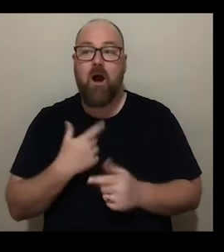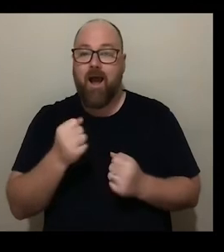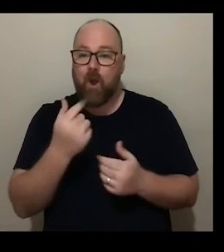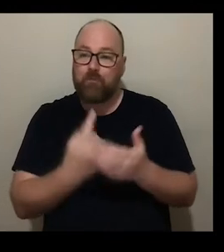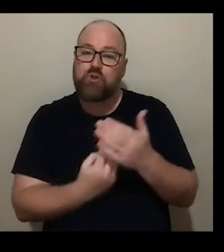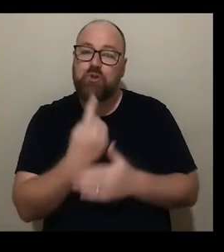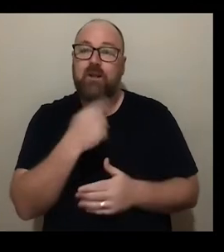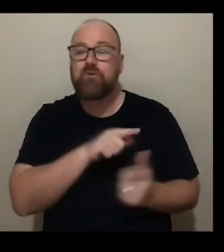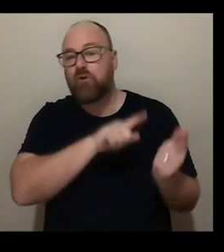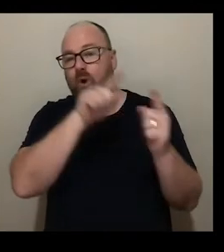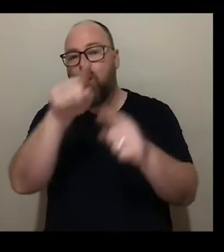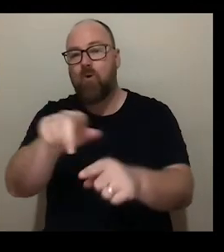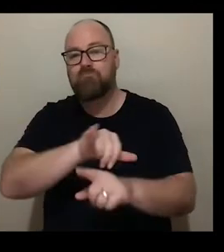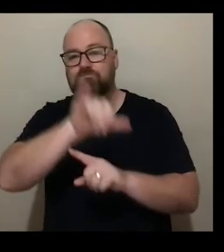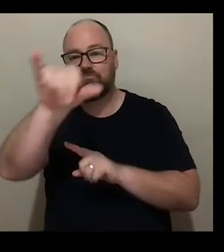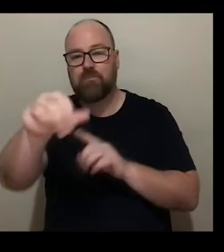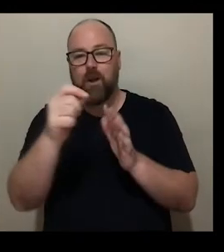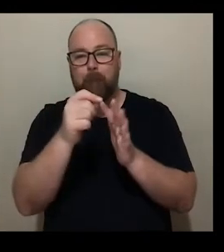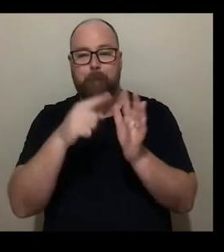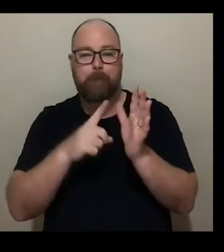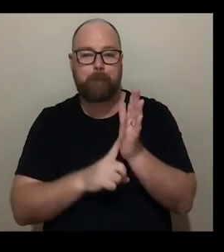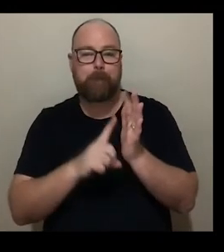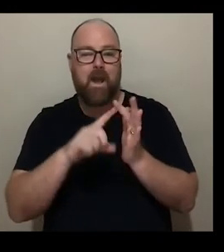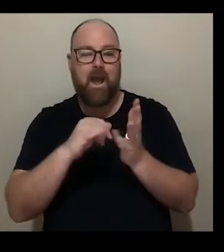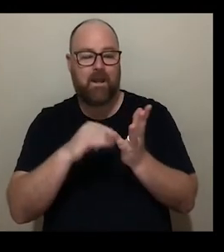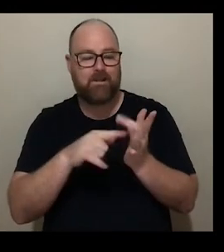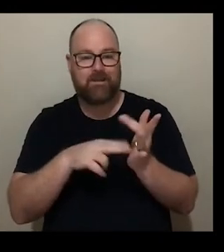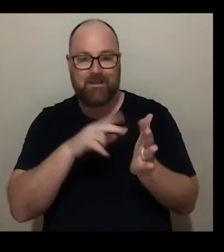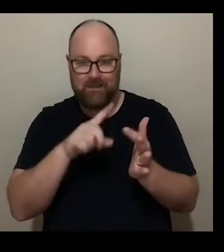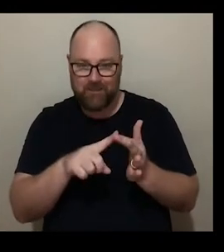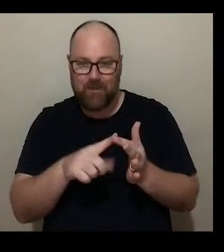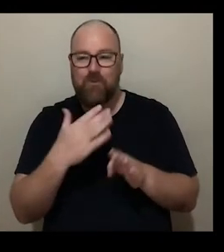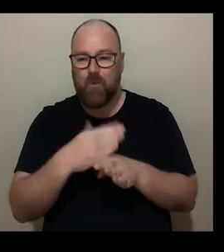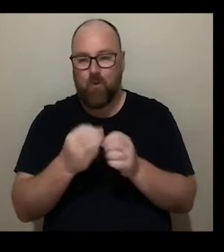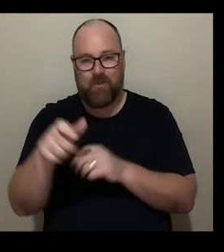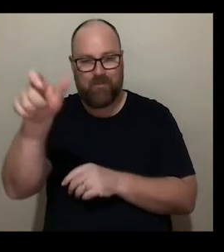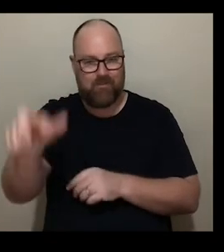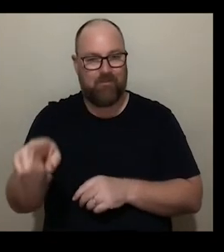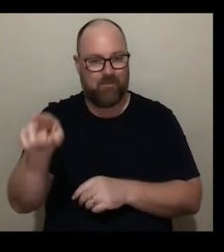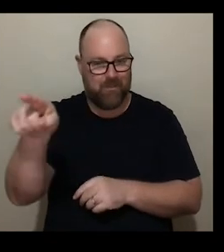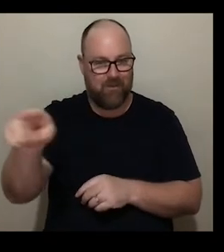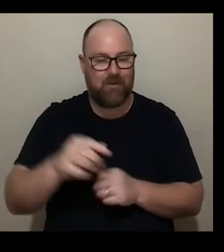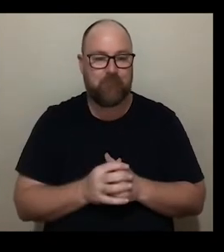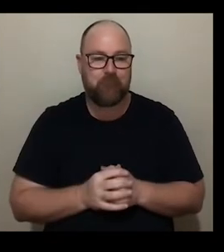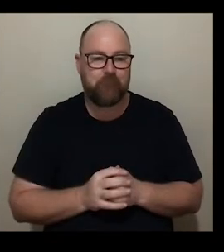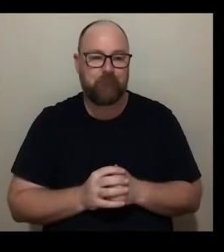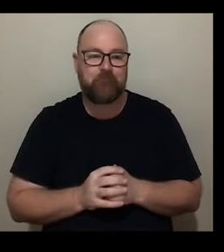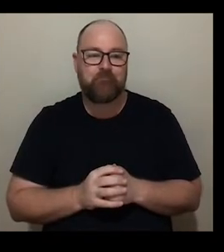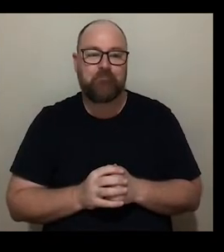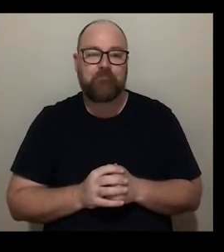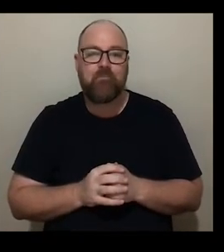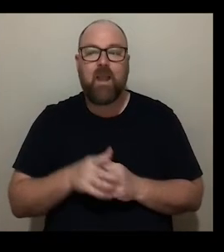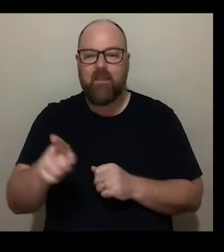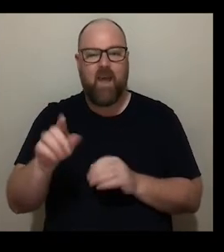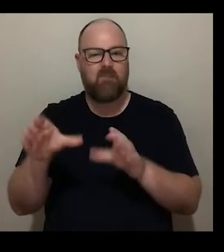Palestine uh with um working with Suha Khufash and uh the British